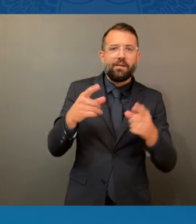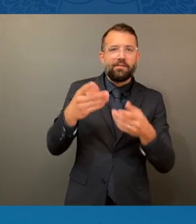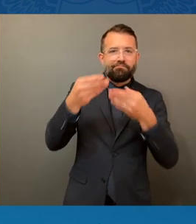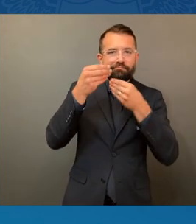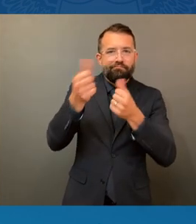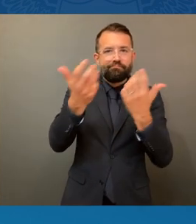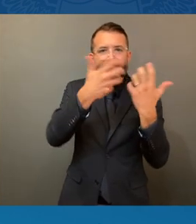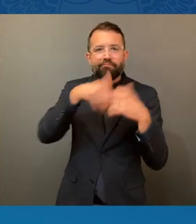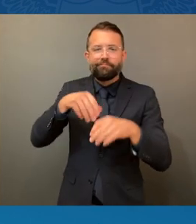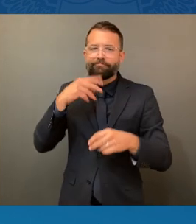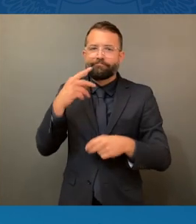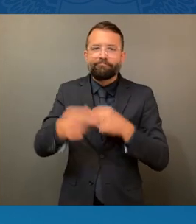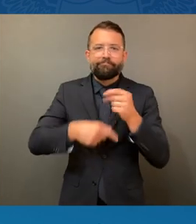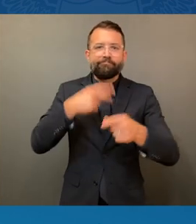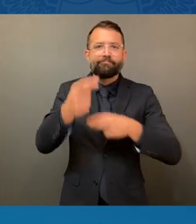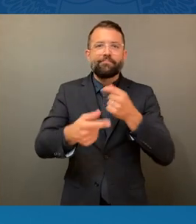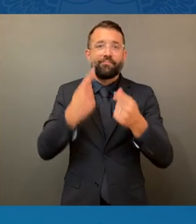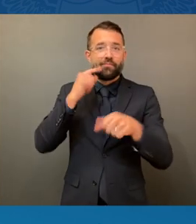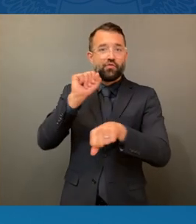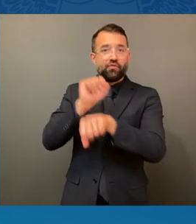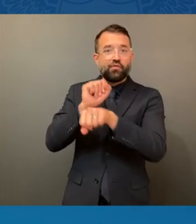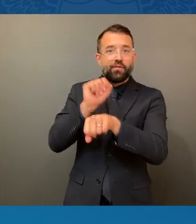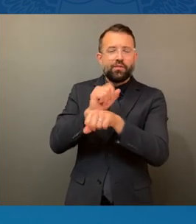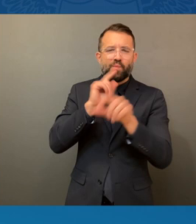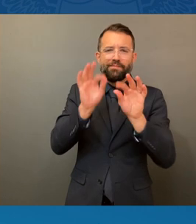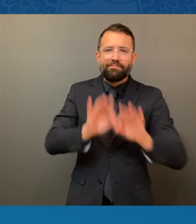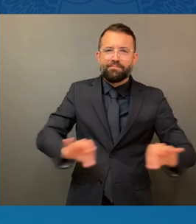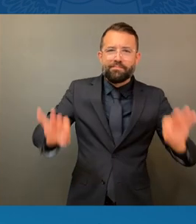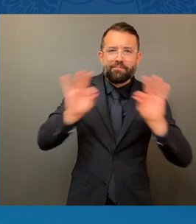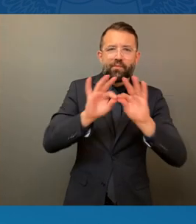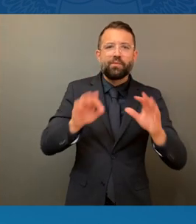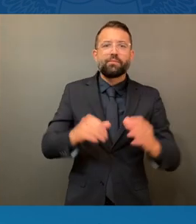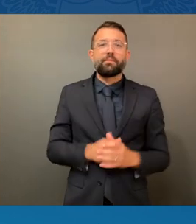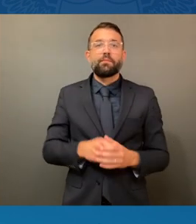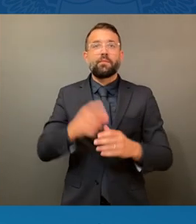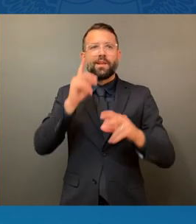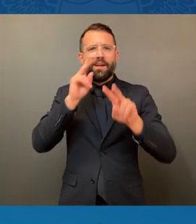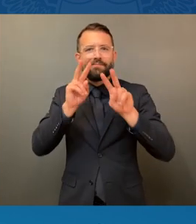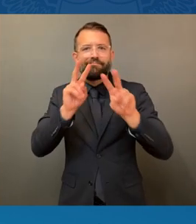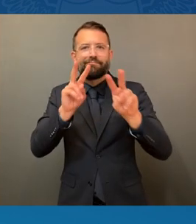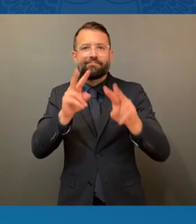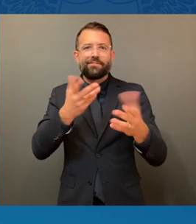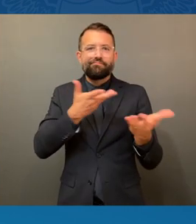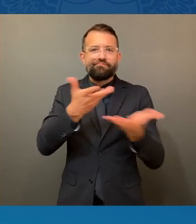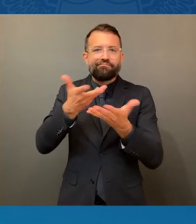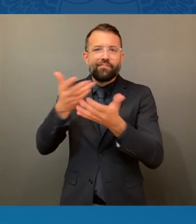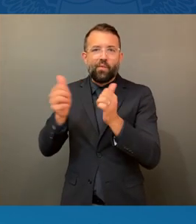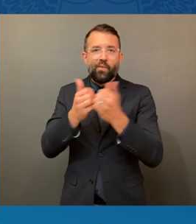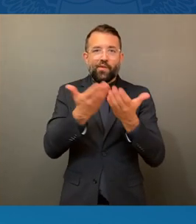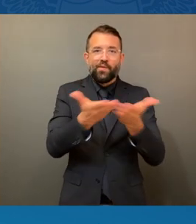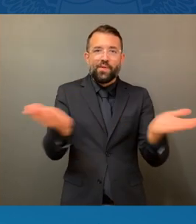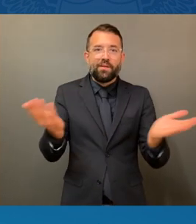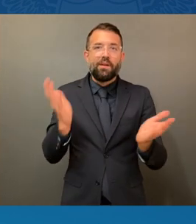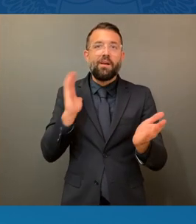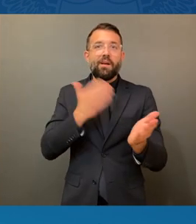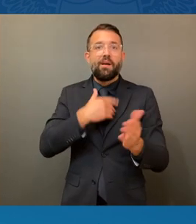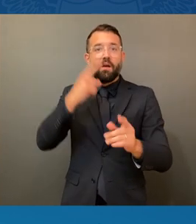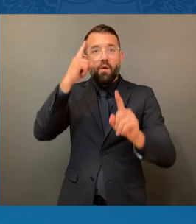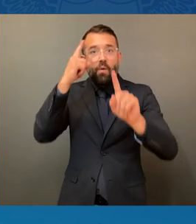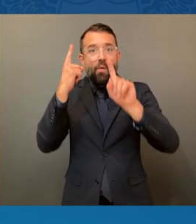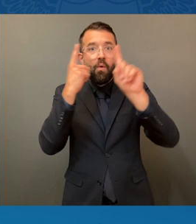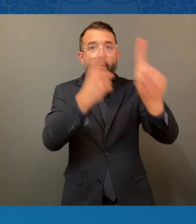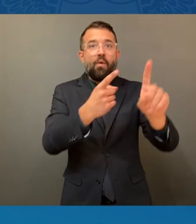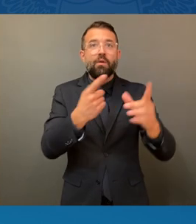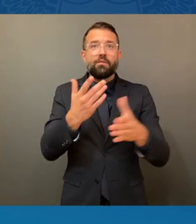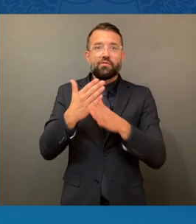do our work. And so I look forward to this conversation because our shared prosperity, Japan